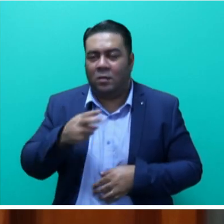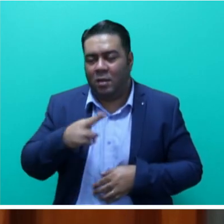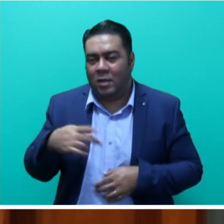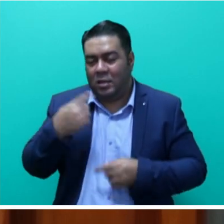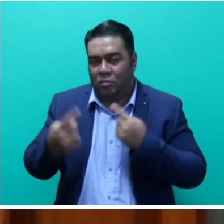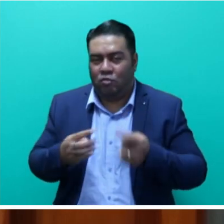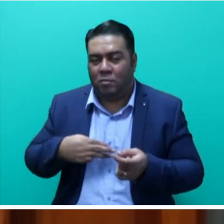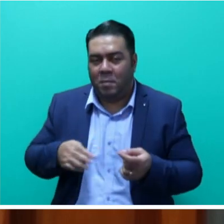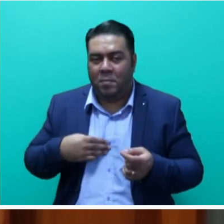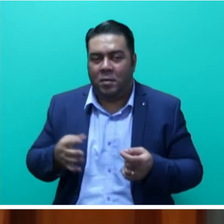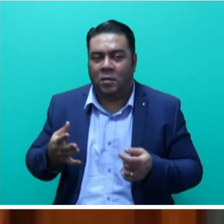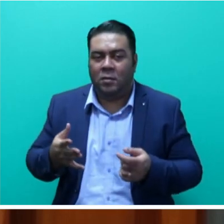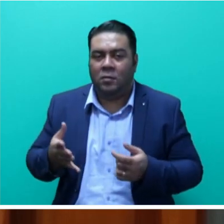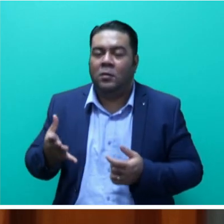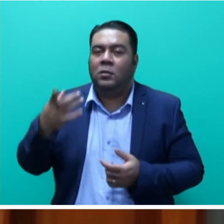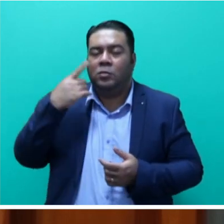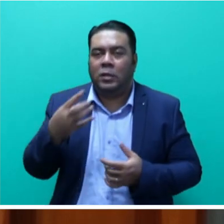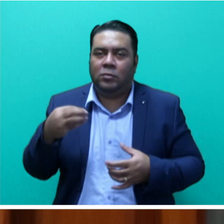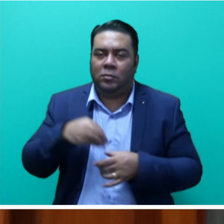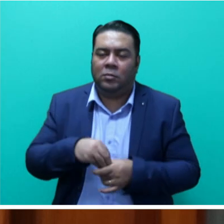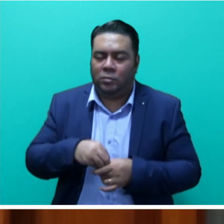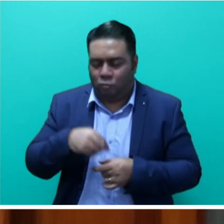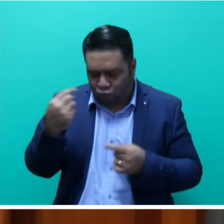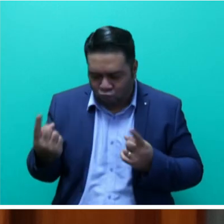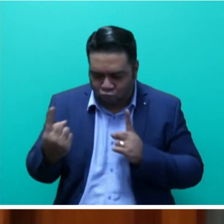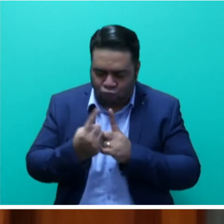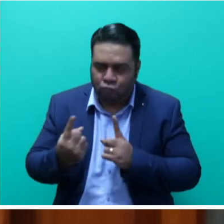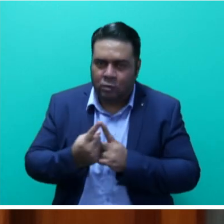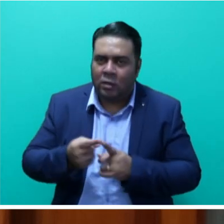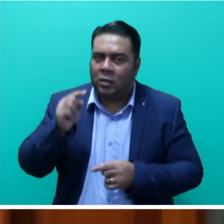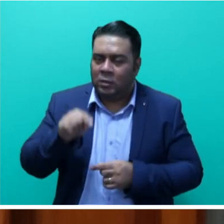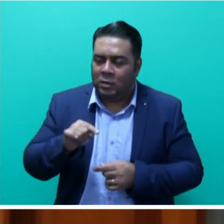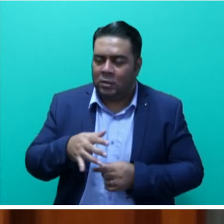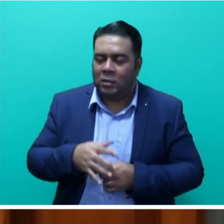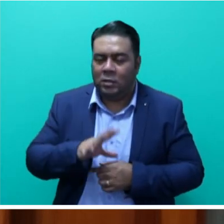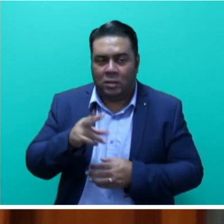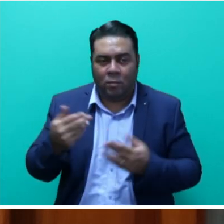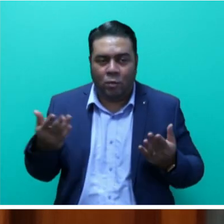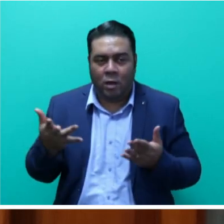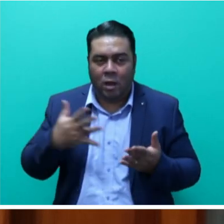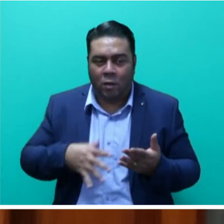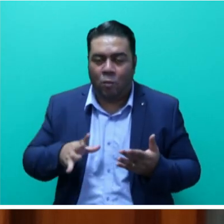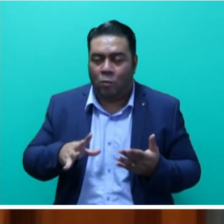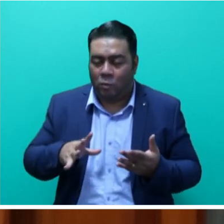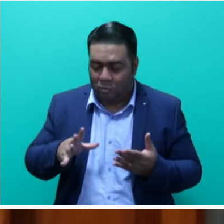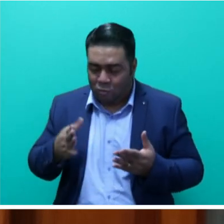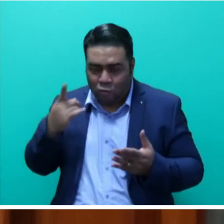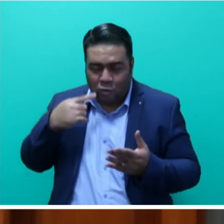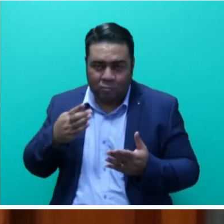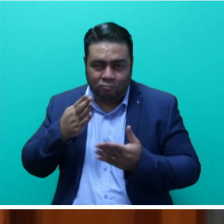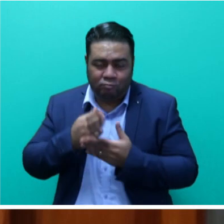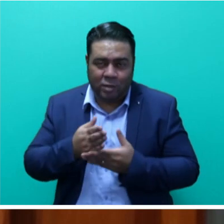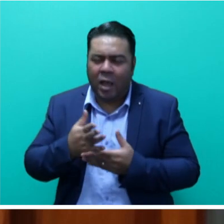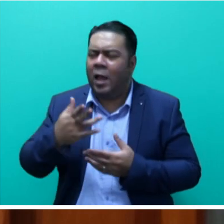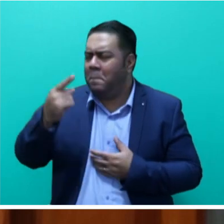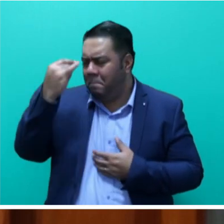cooperative hinges into that, Mr Speaker, sir. And that is somewhere that I would like us to head, sir. Just imagine having